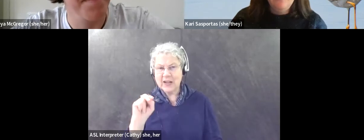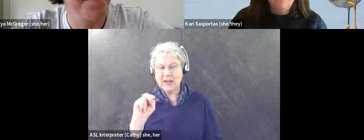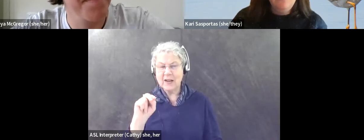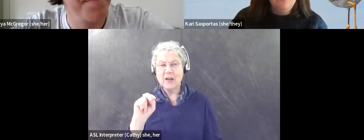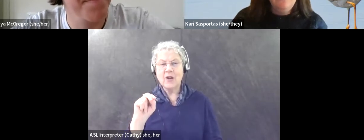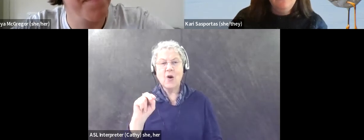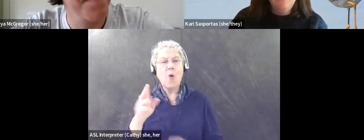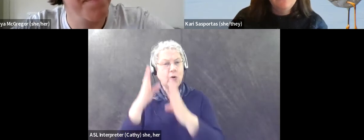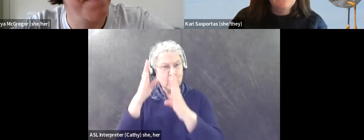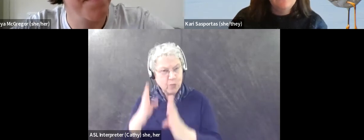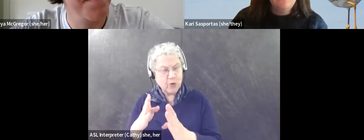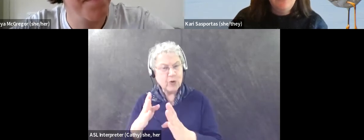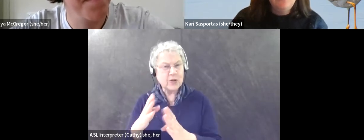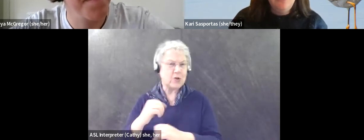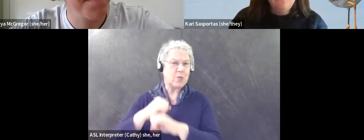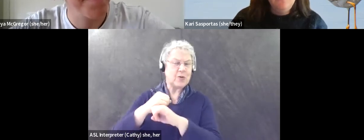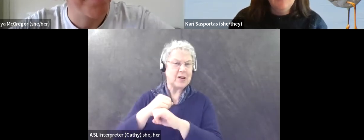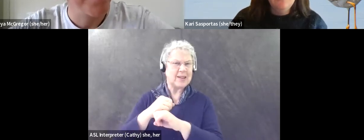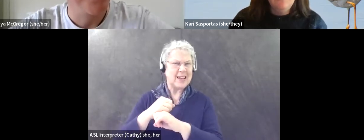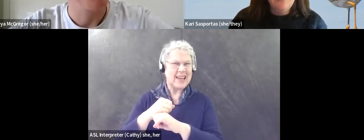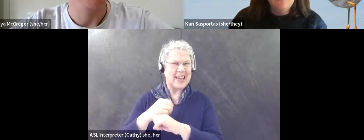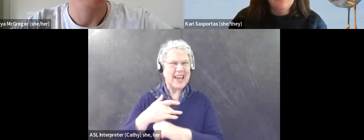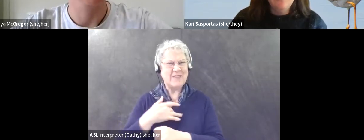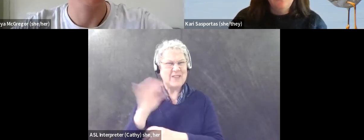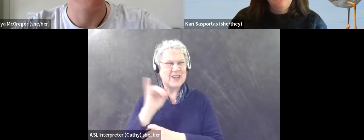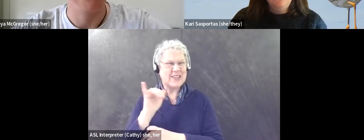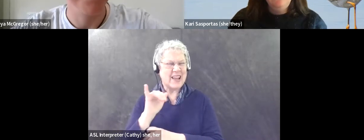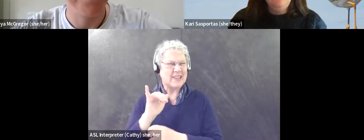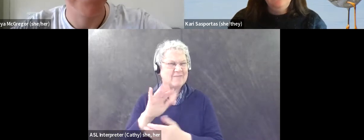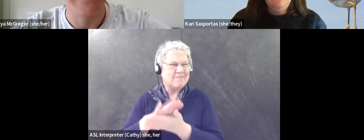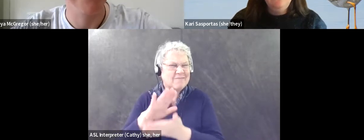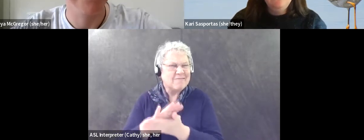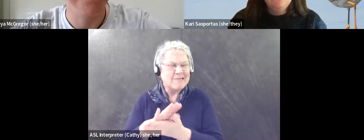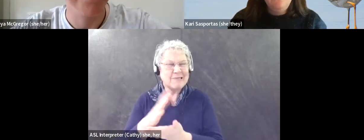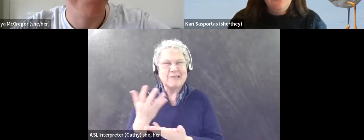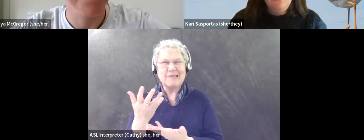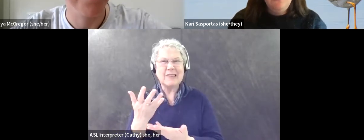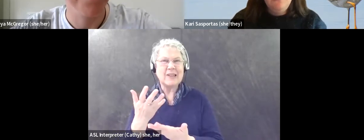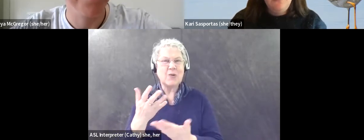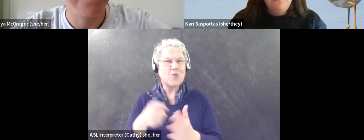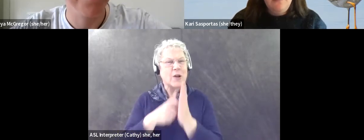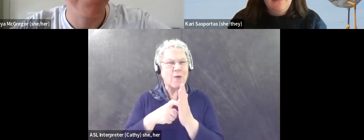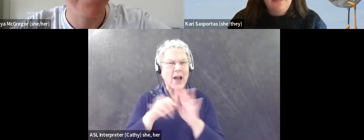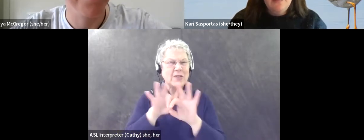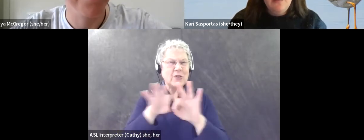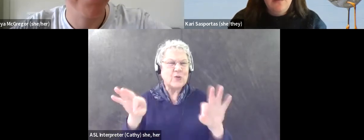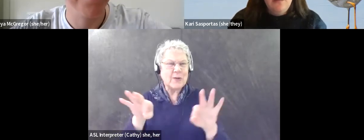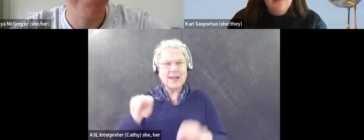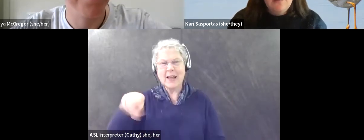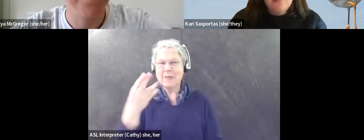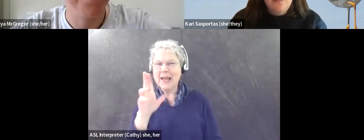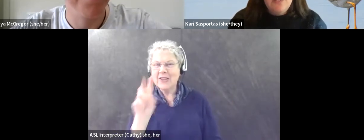um, like, uh, you need a master's or a PhD to be able to do that work. And, and to me, I think